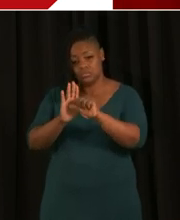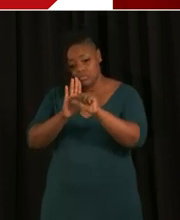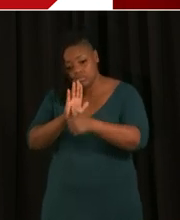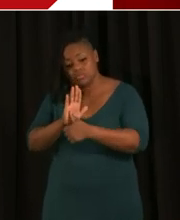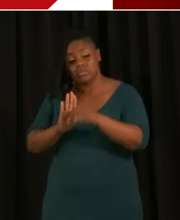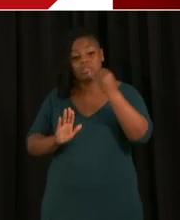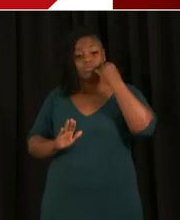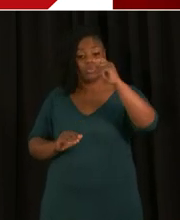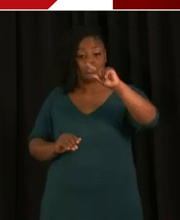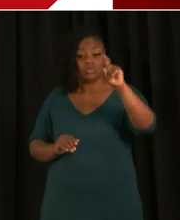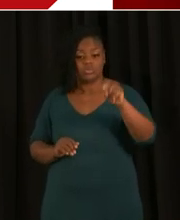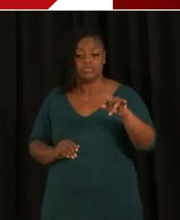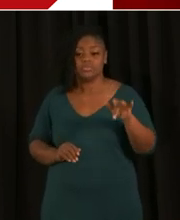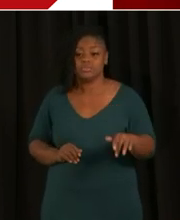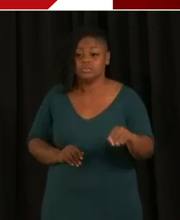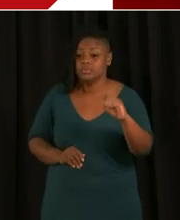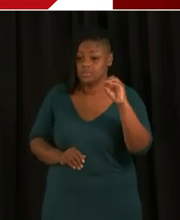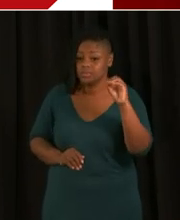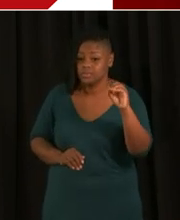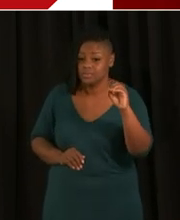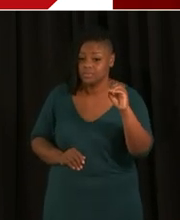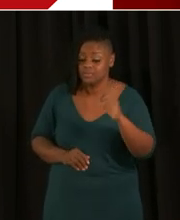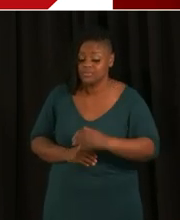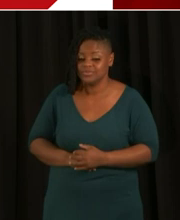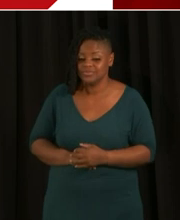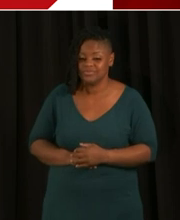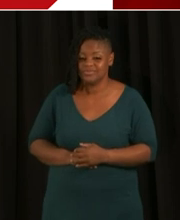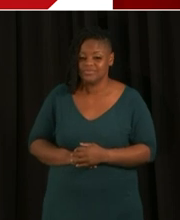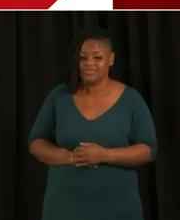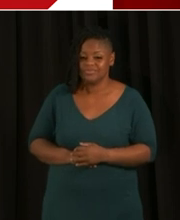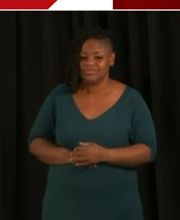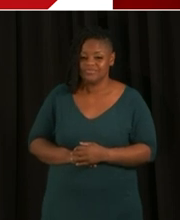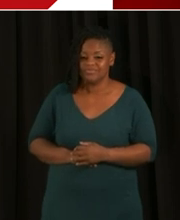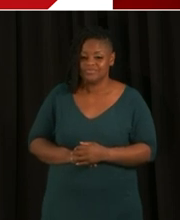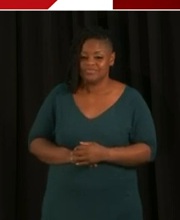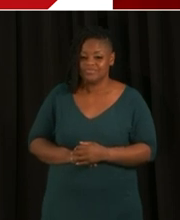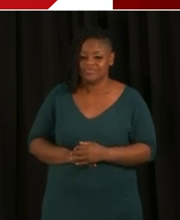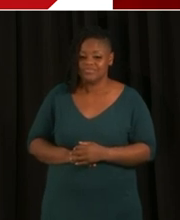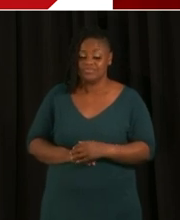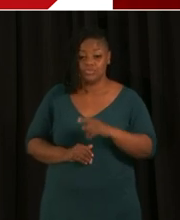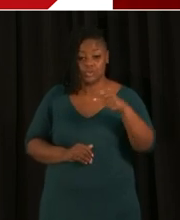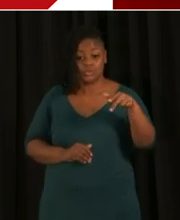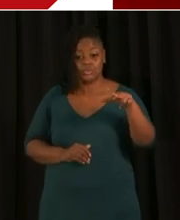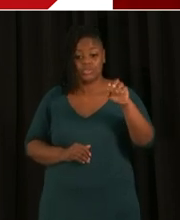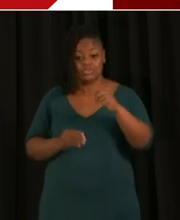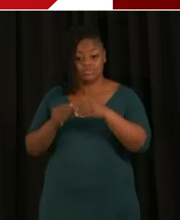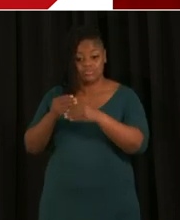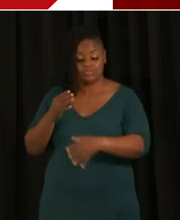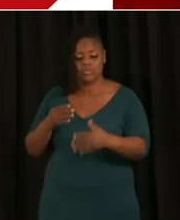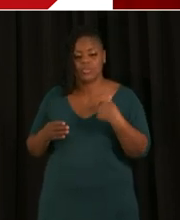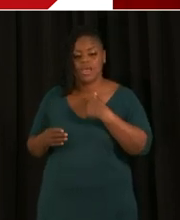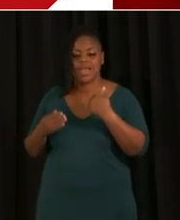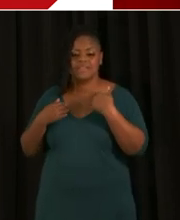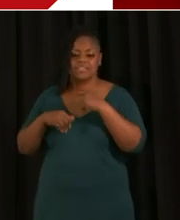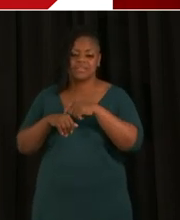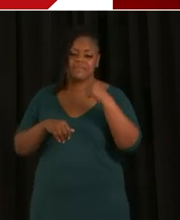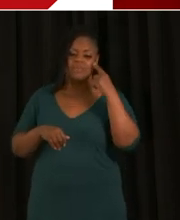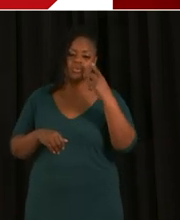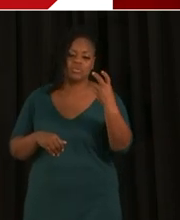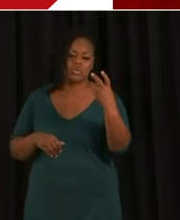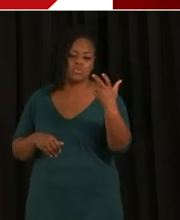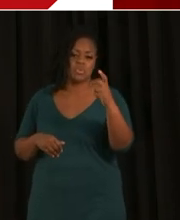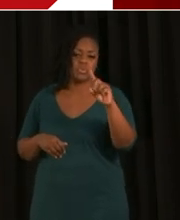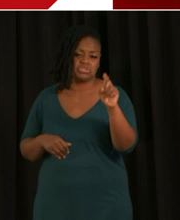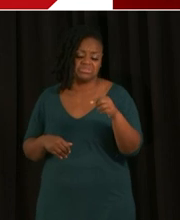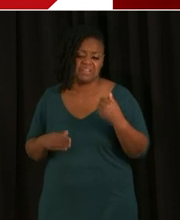Chancellor or for Clint, you can press zero now to be entered into the question queue. We have time for a few more questions, so we want to make sure that if you have